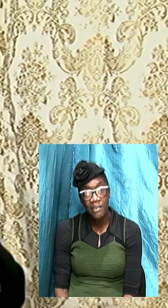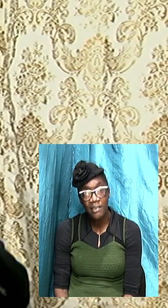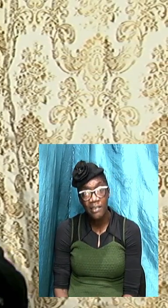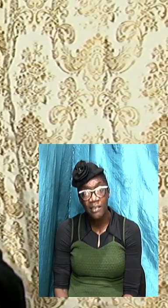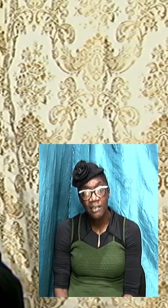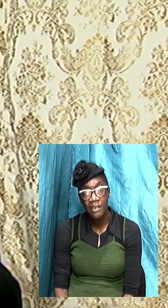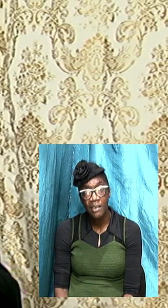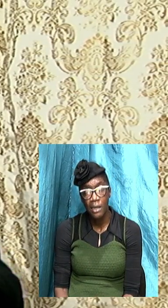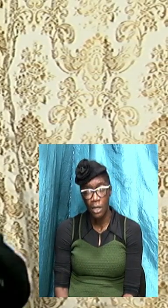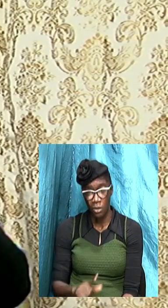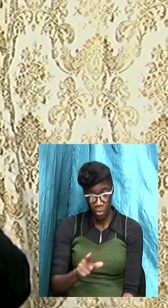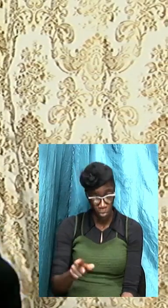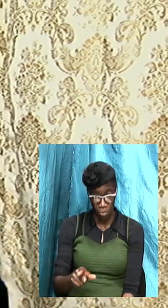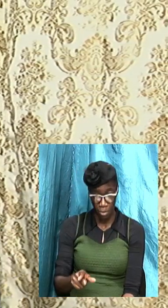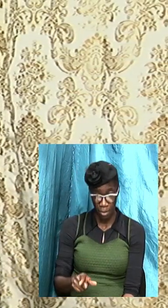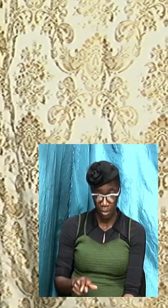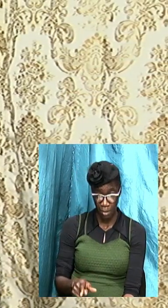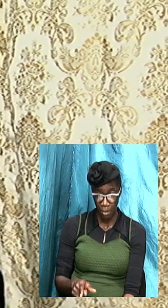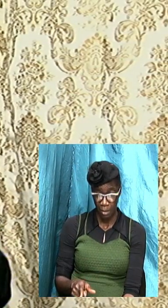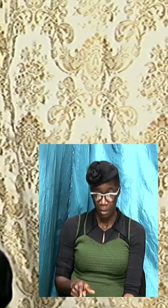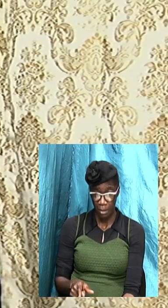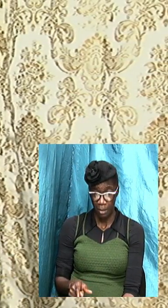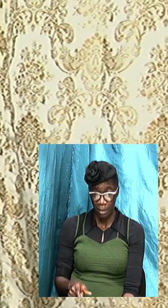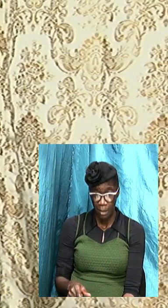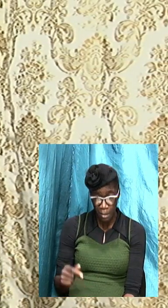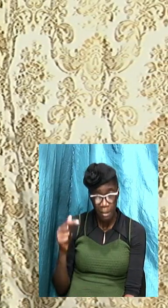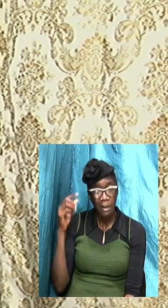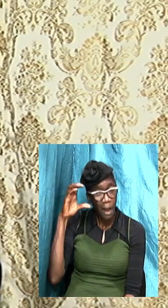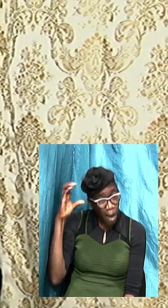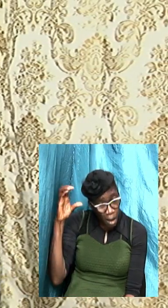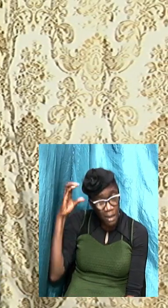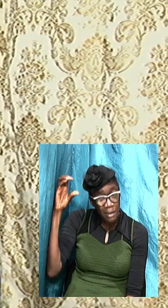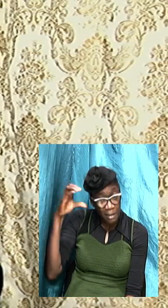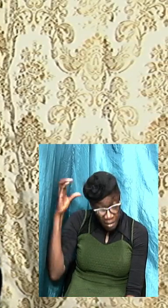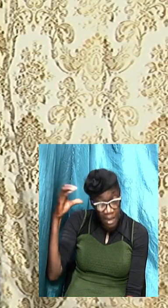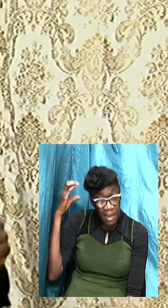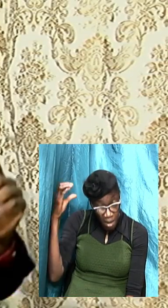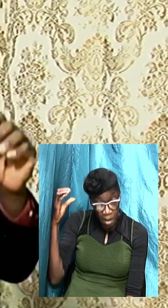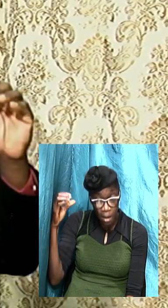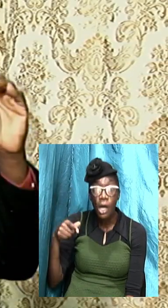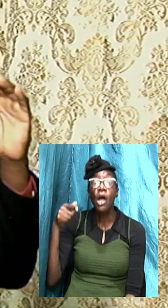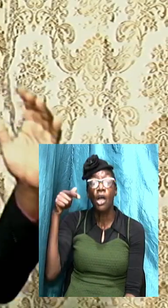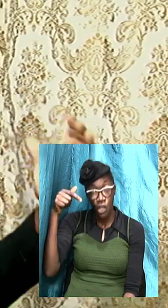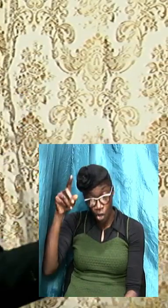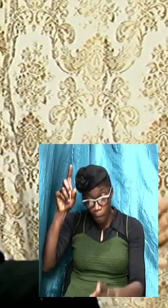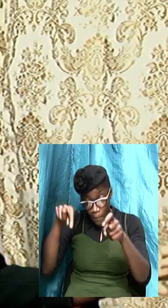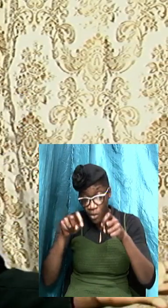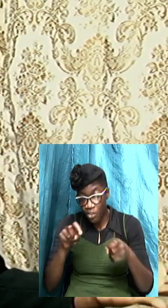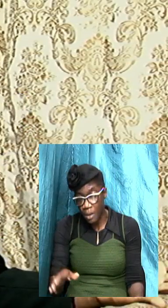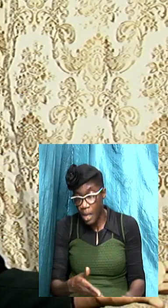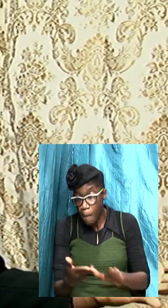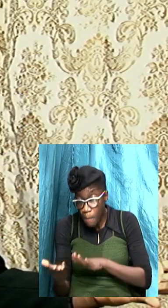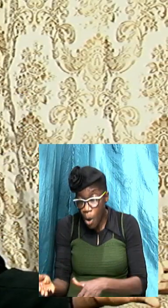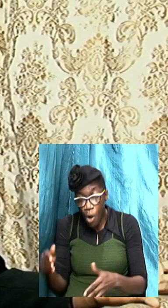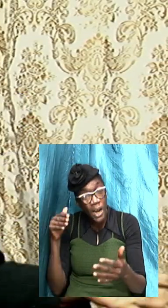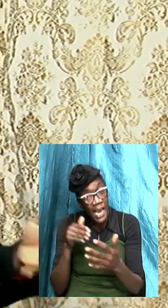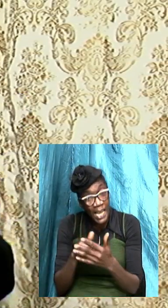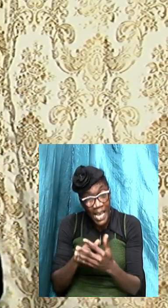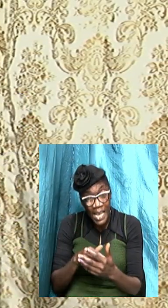marvel not you must be born again you must be born of the water there is no way